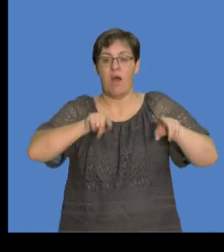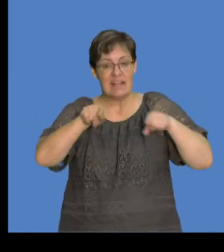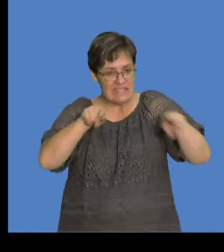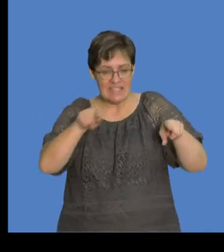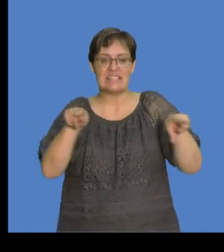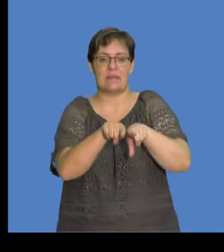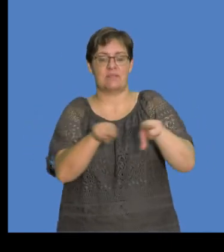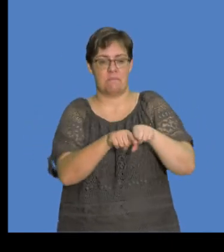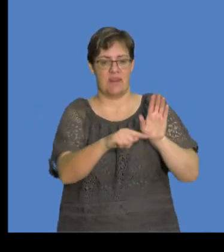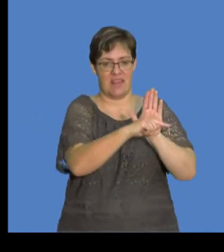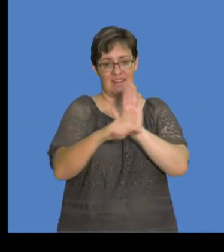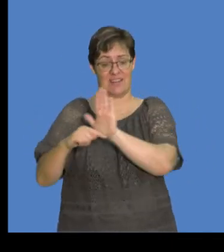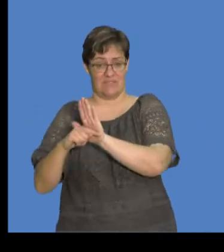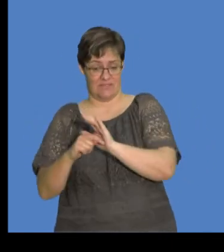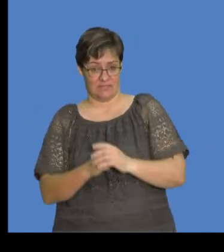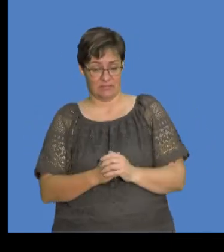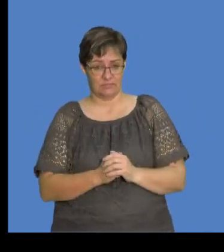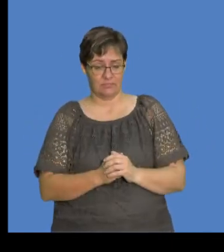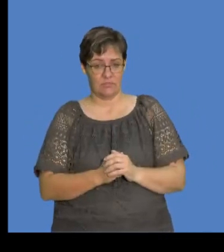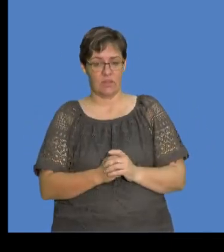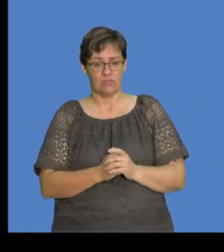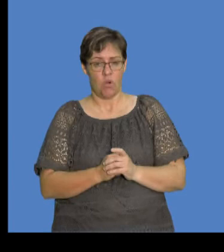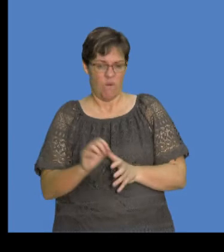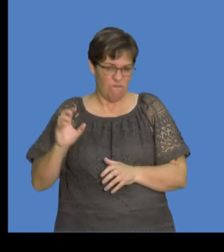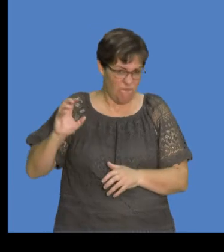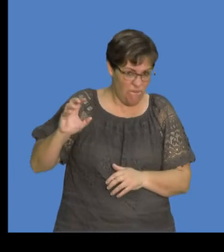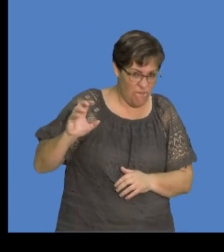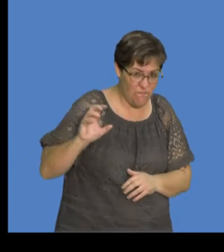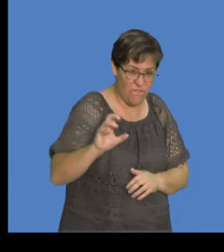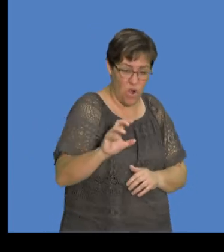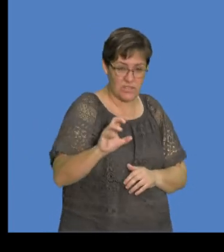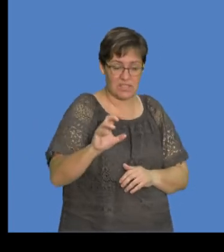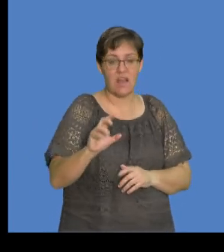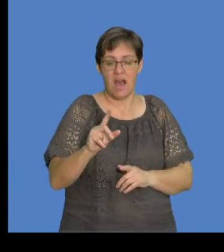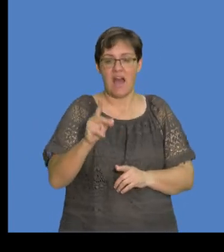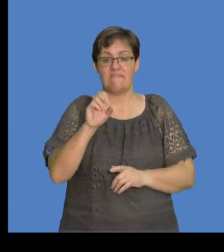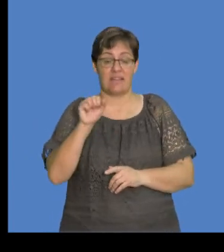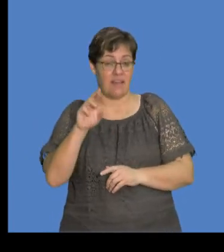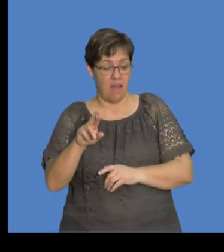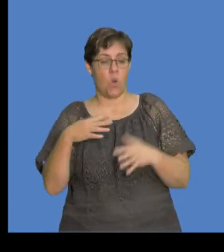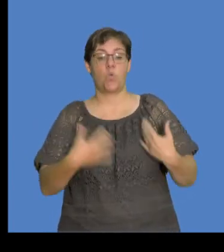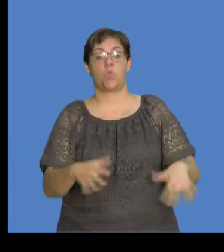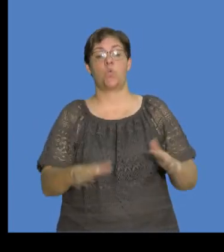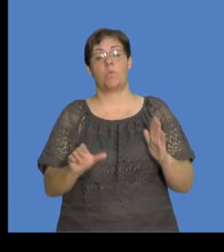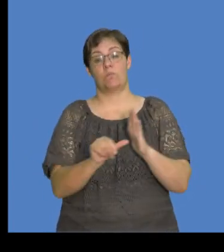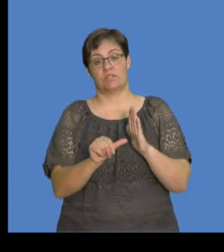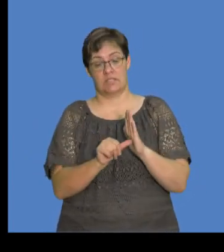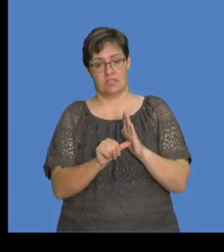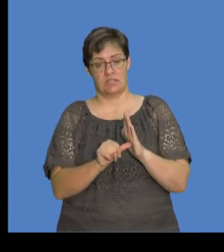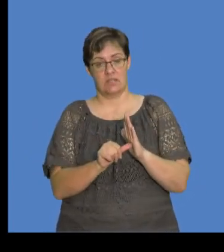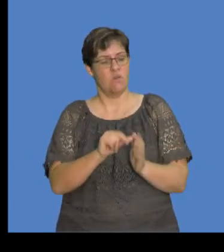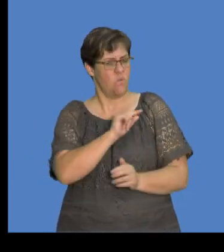charges, okay? So the idea of the force as a vector is very important because